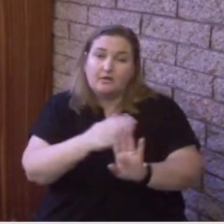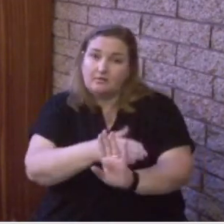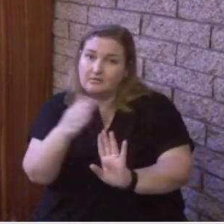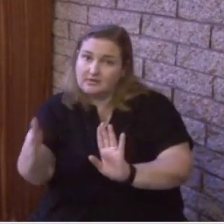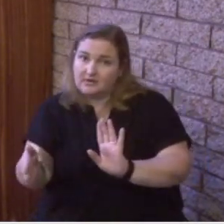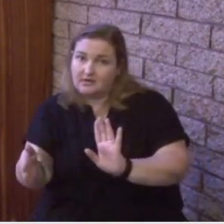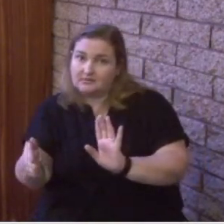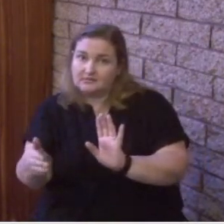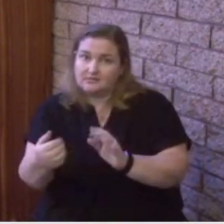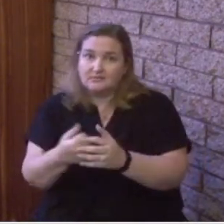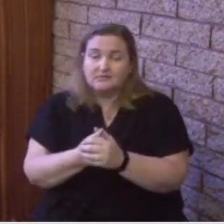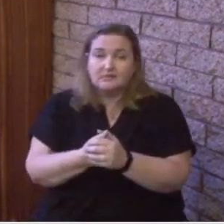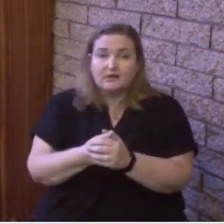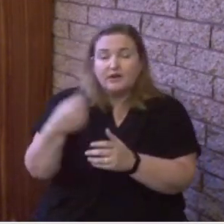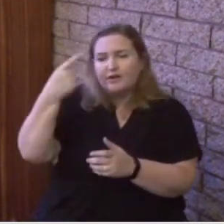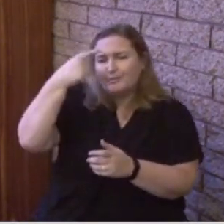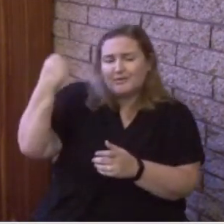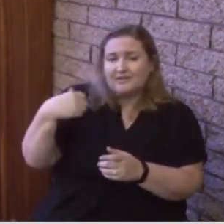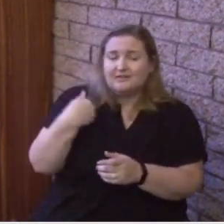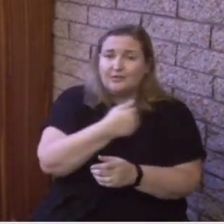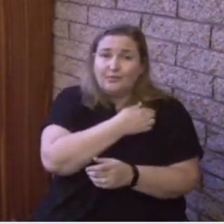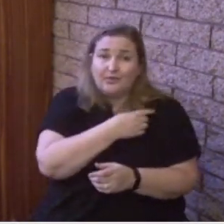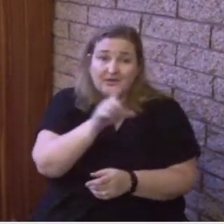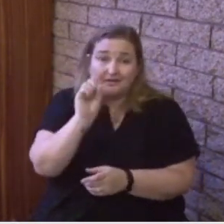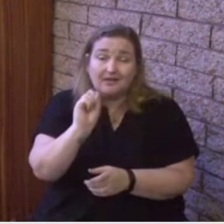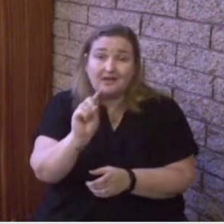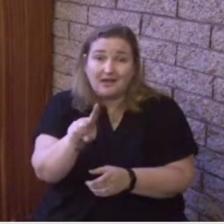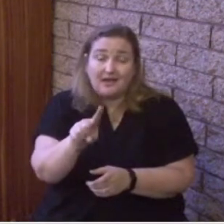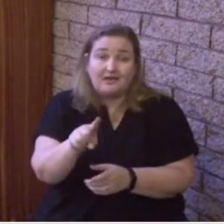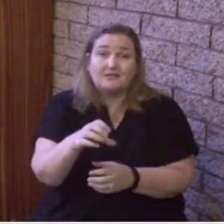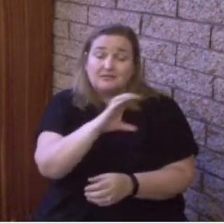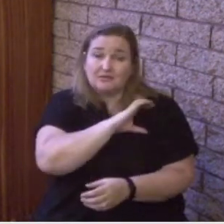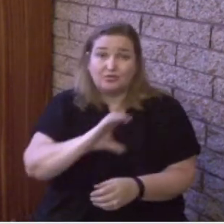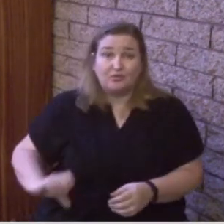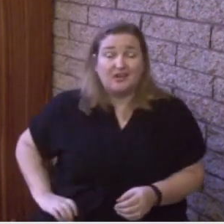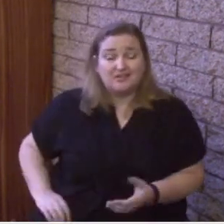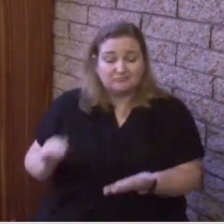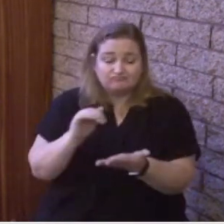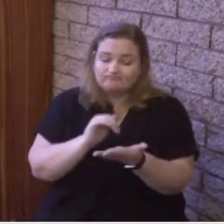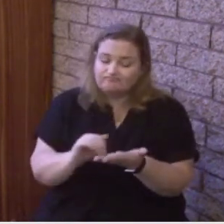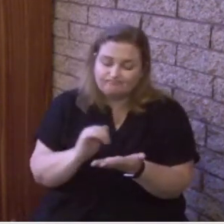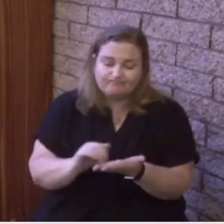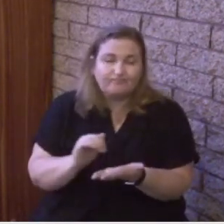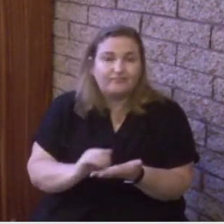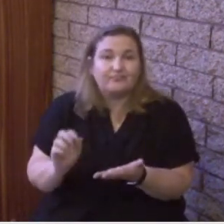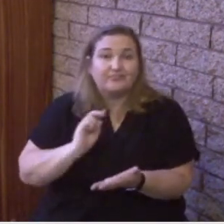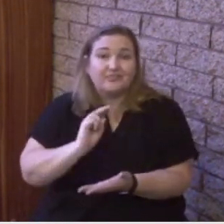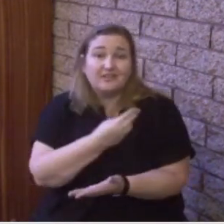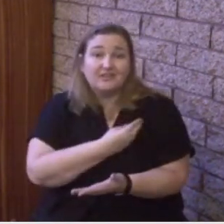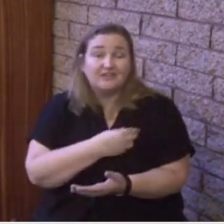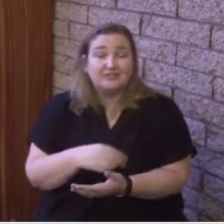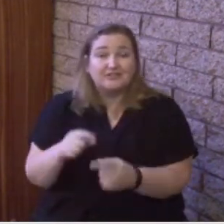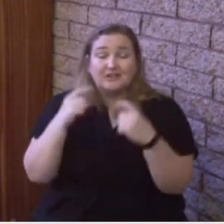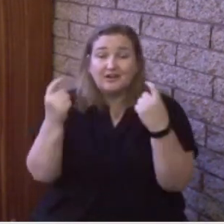because we can ask Christ to forgive us of those sins and we are forgiven of those sins and cleansed.